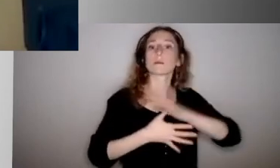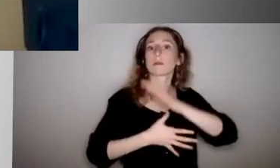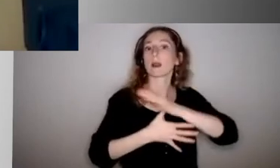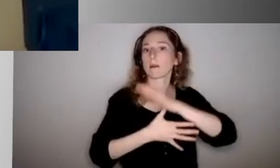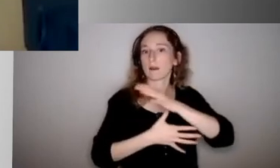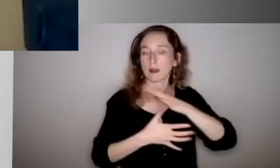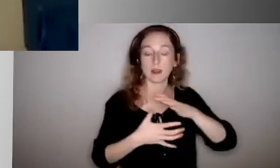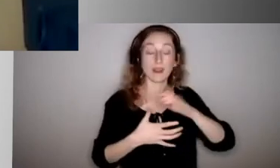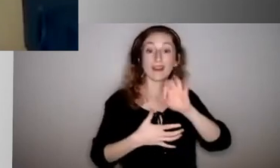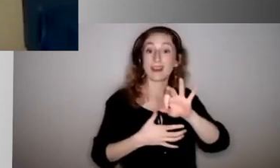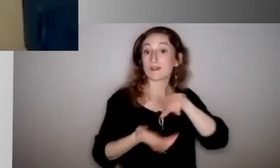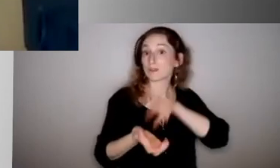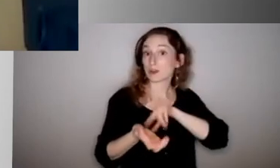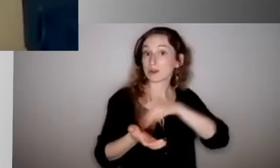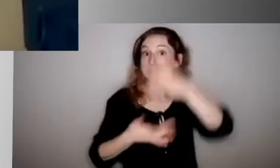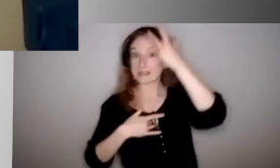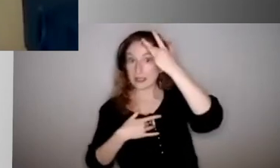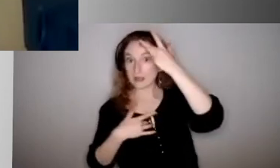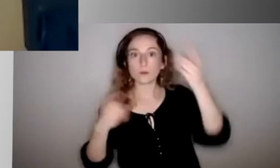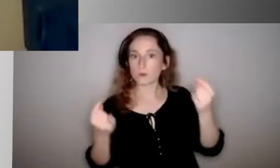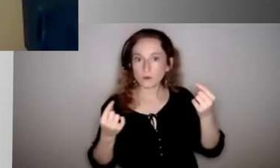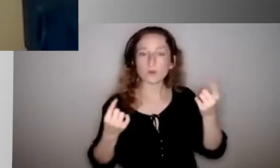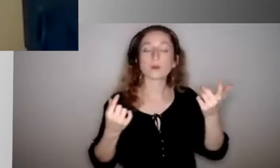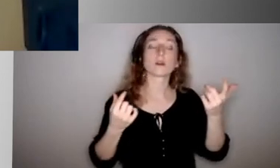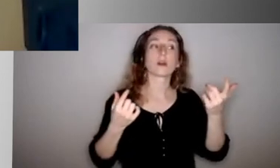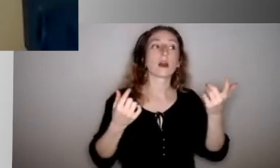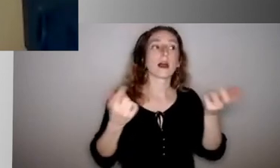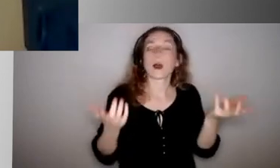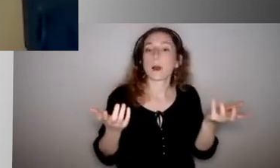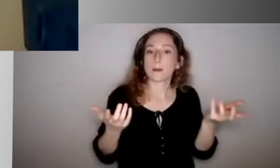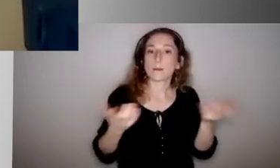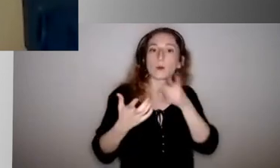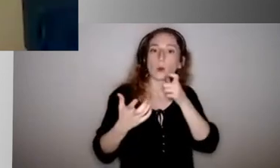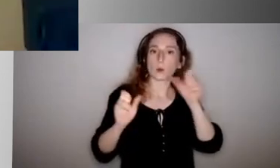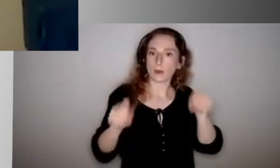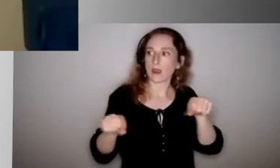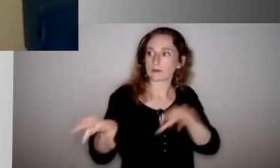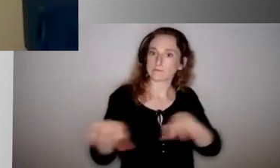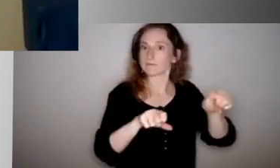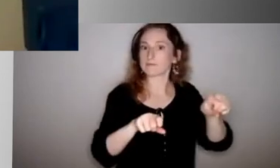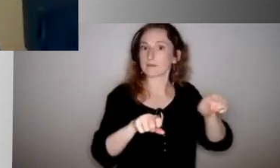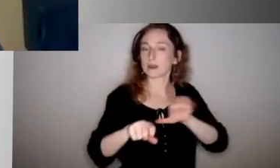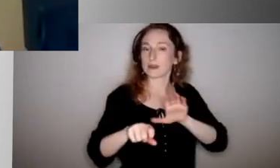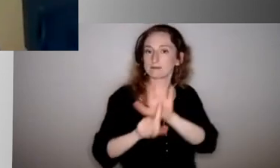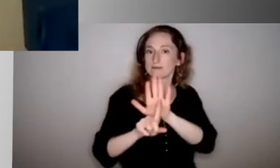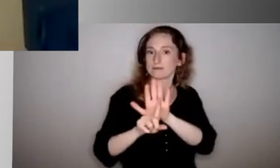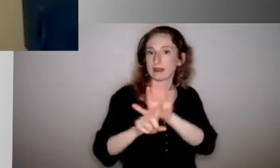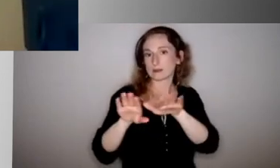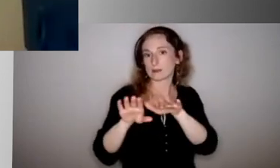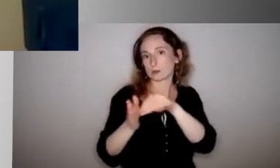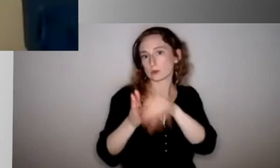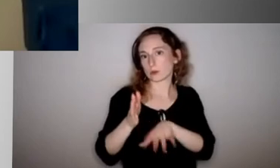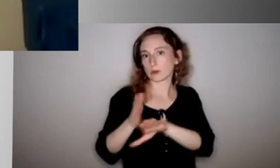nurse is sick for the day, who can kind of take charge of that patient or that student's care, and who is familiar with that, right?